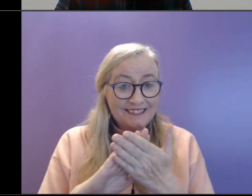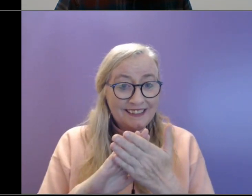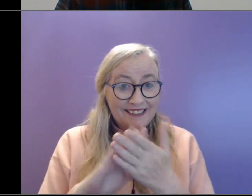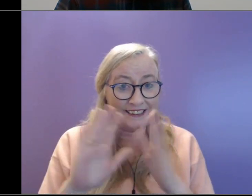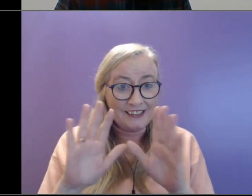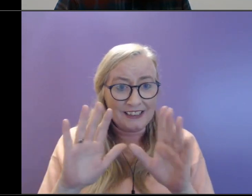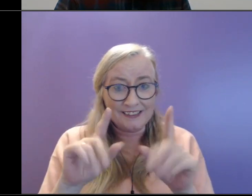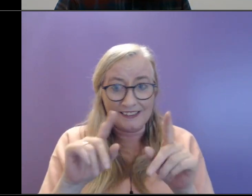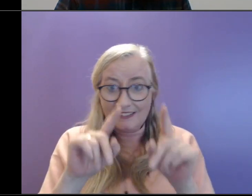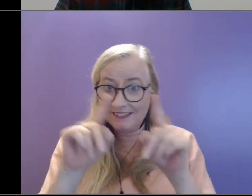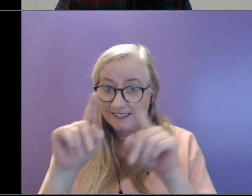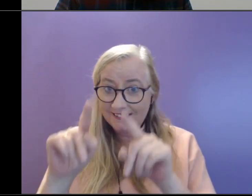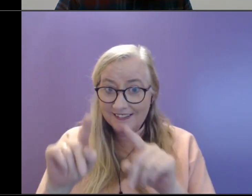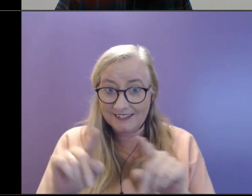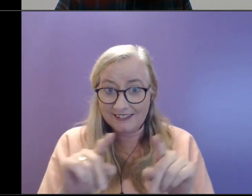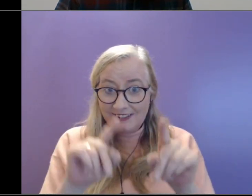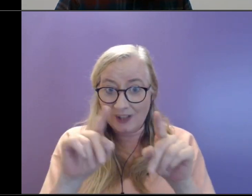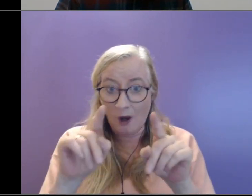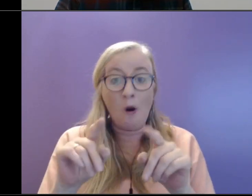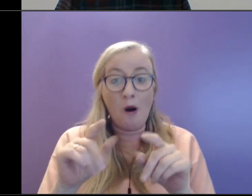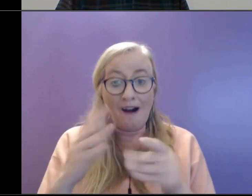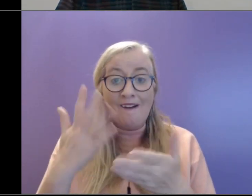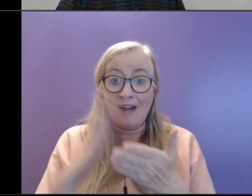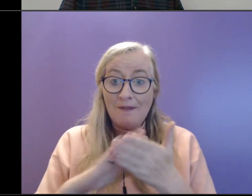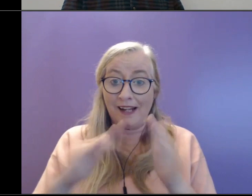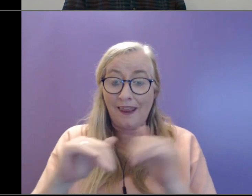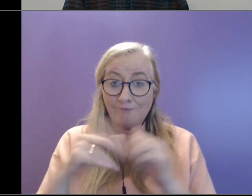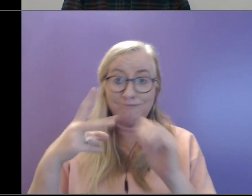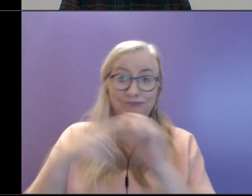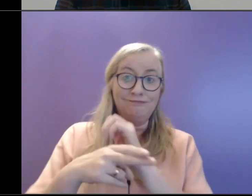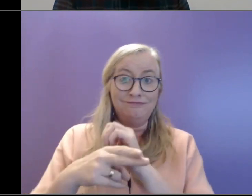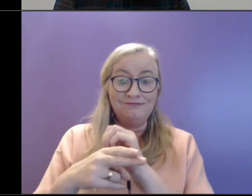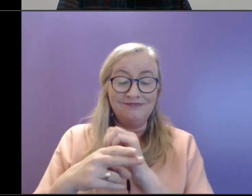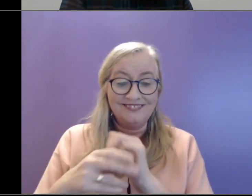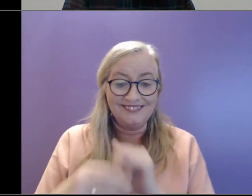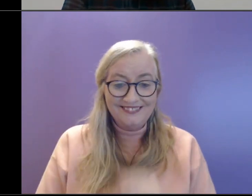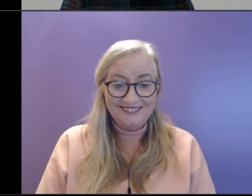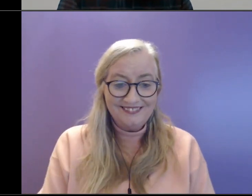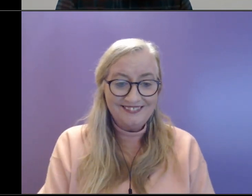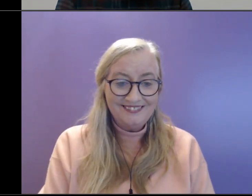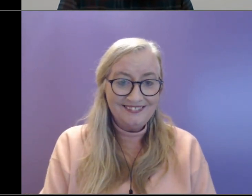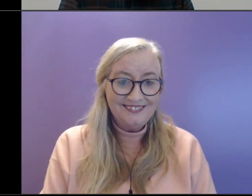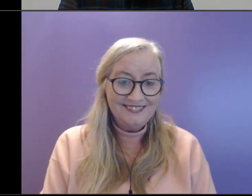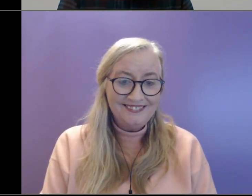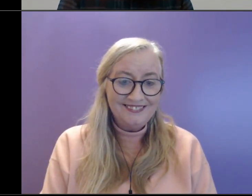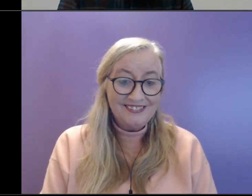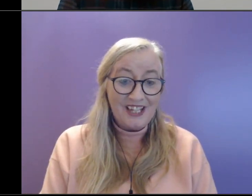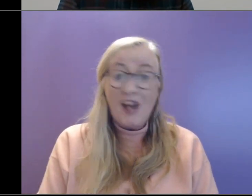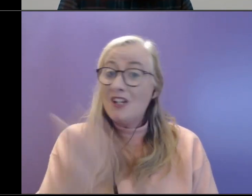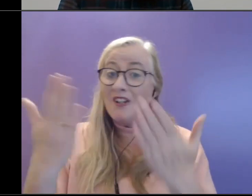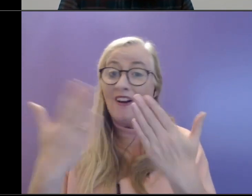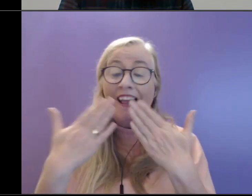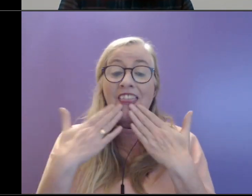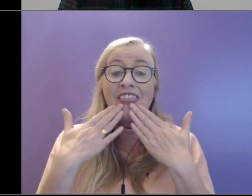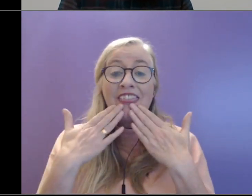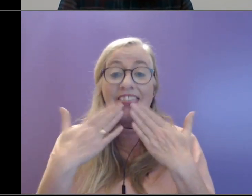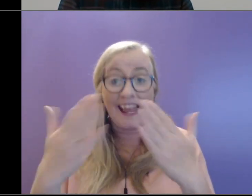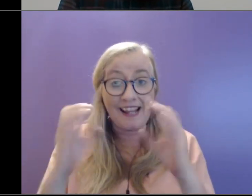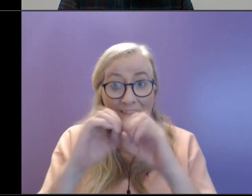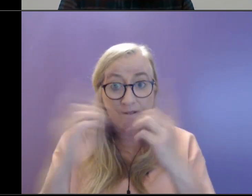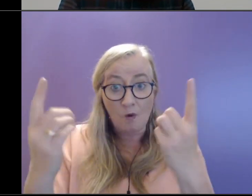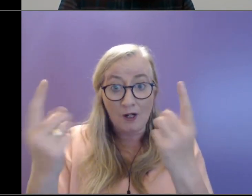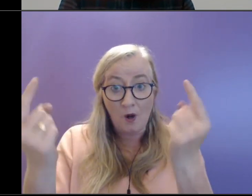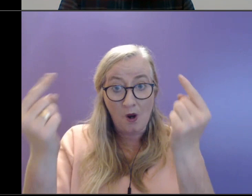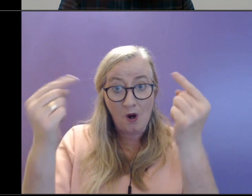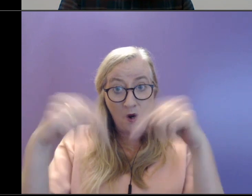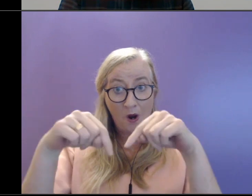us? We cut off? Yeah. Great. Excellent. Let's just thank everyone for coming again. And